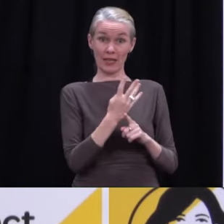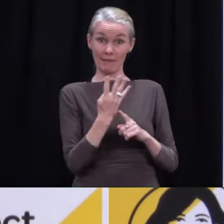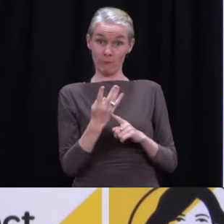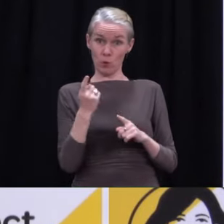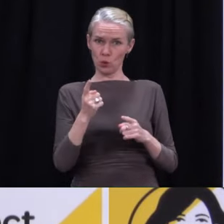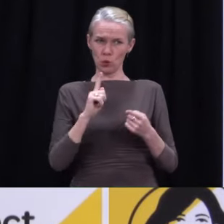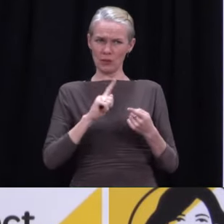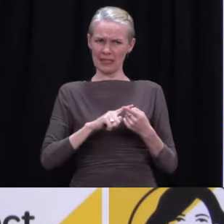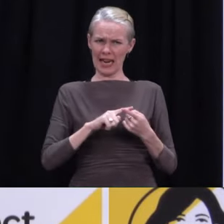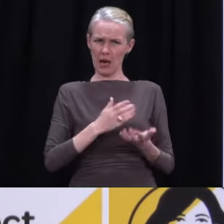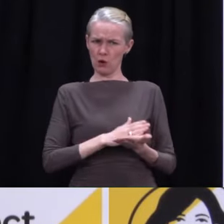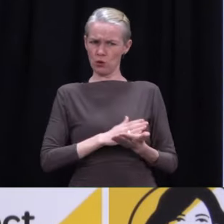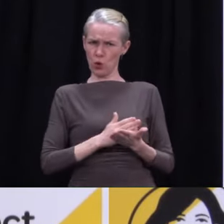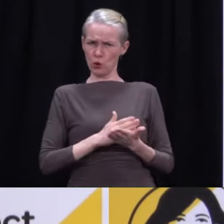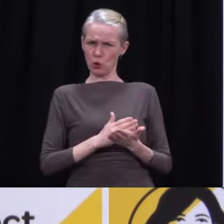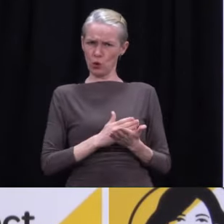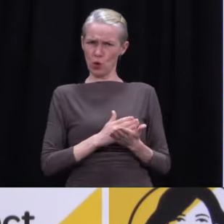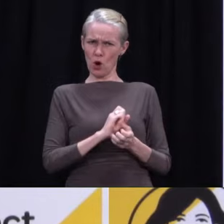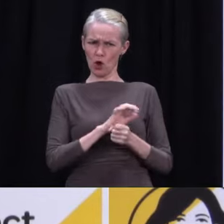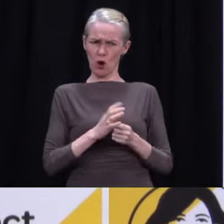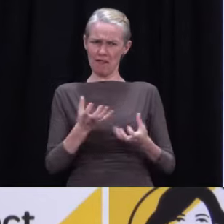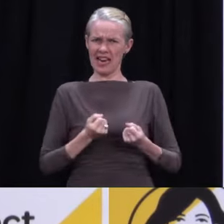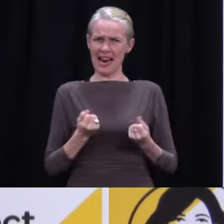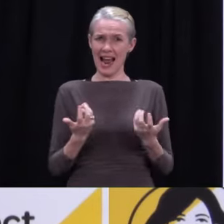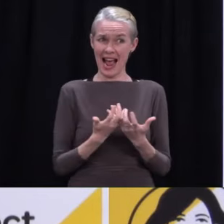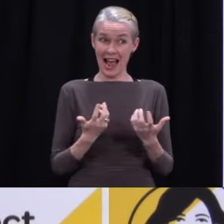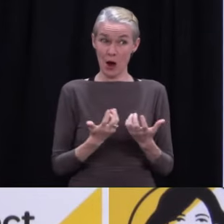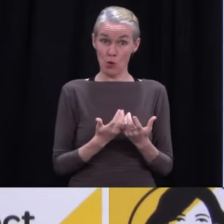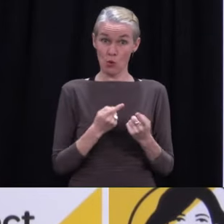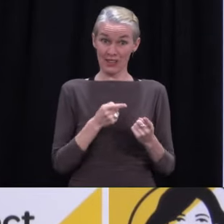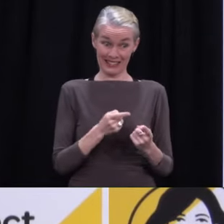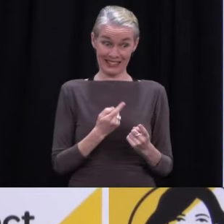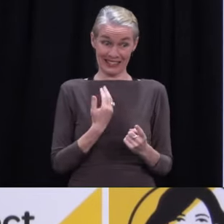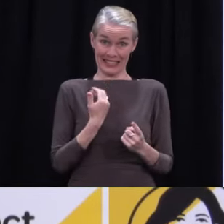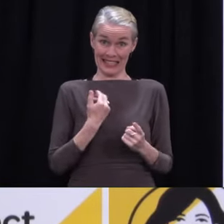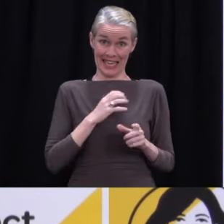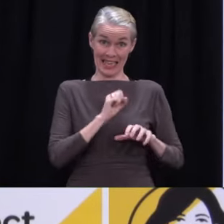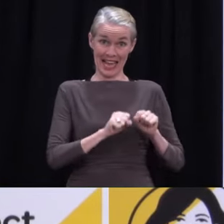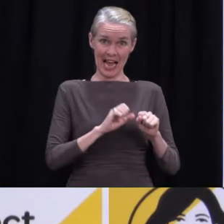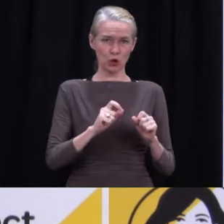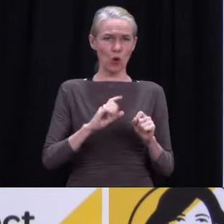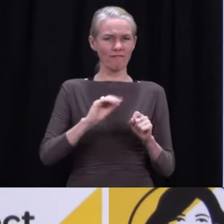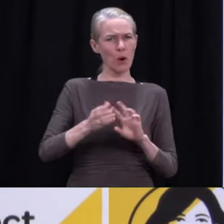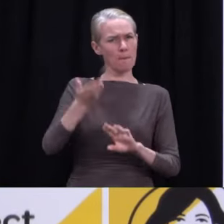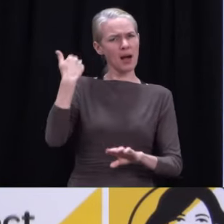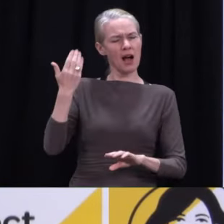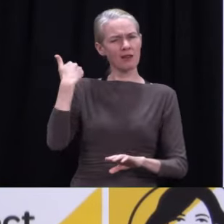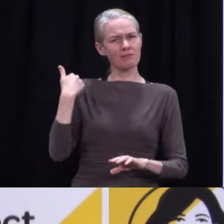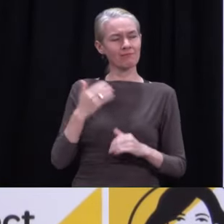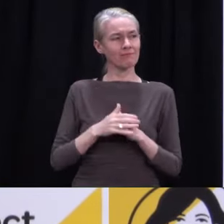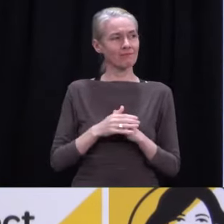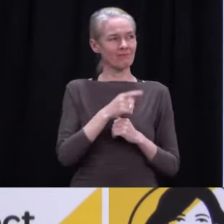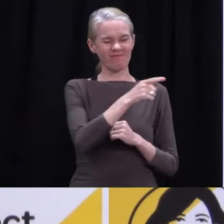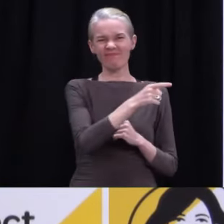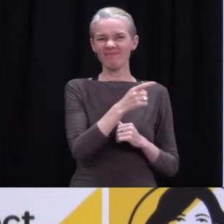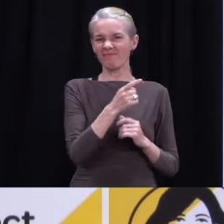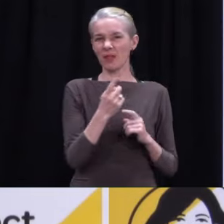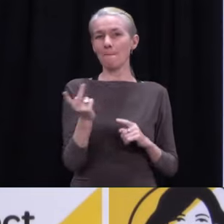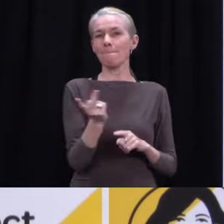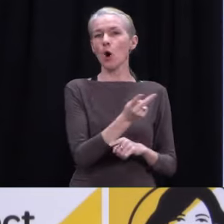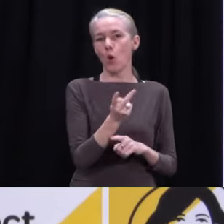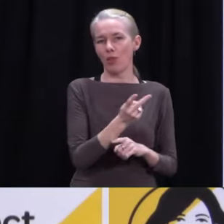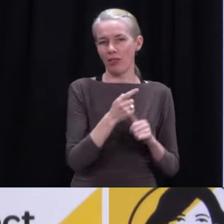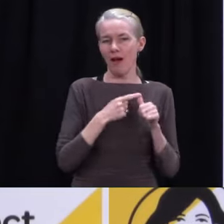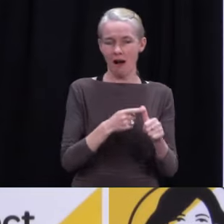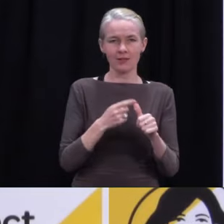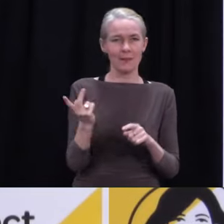the last week or so, or are they more historical cases that we just can't find a map for? That's a mix. So some are